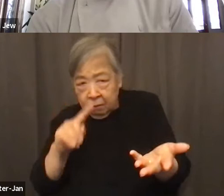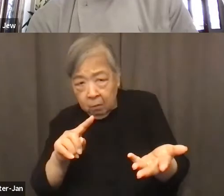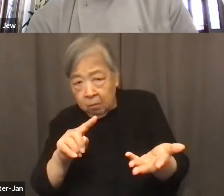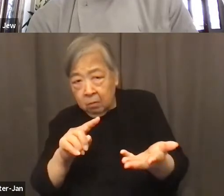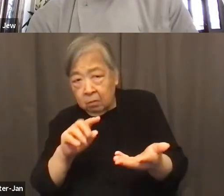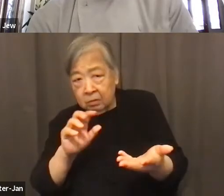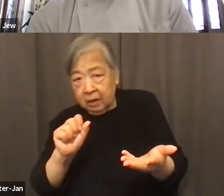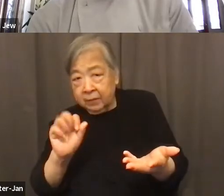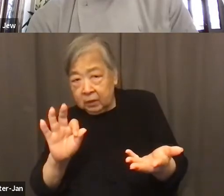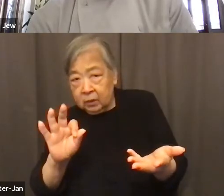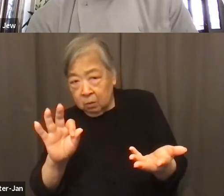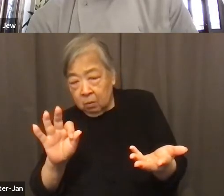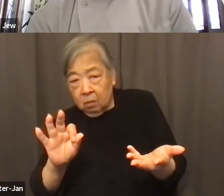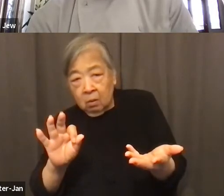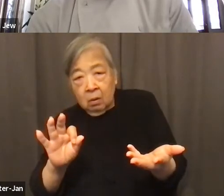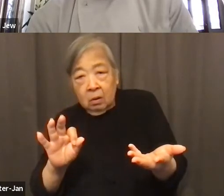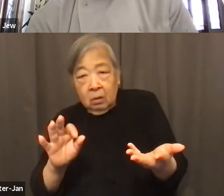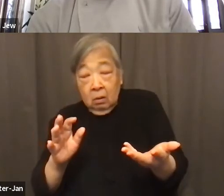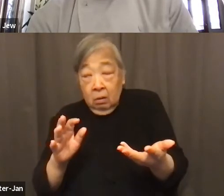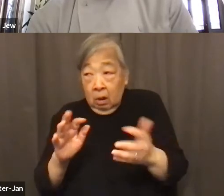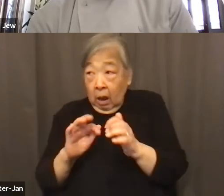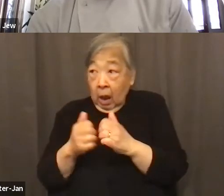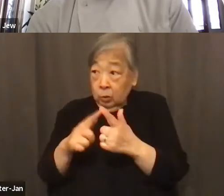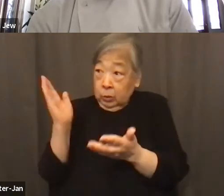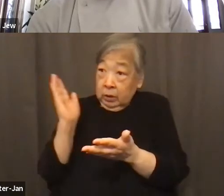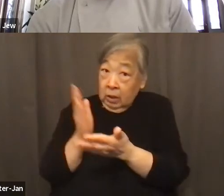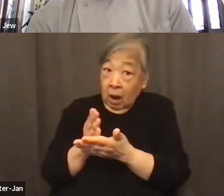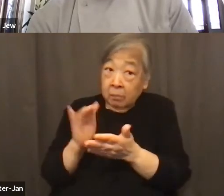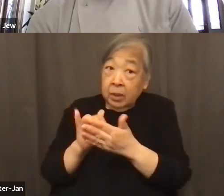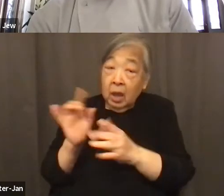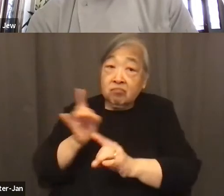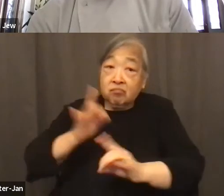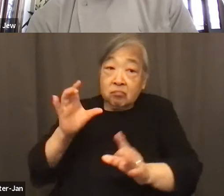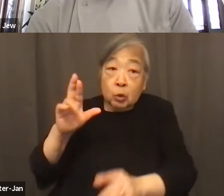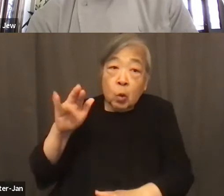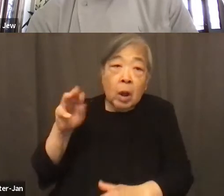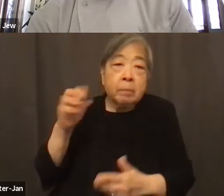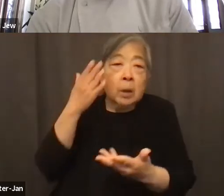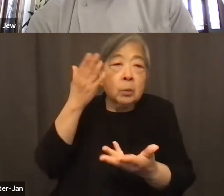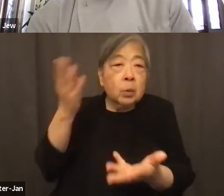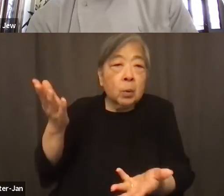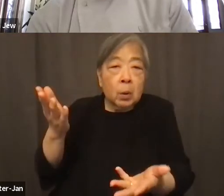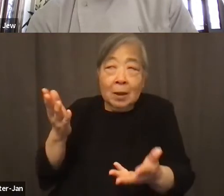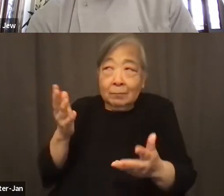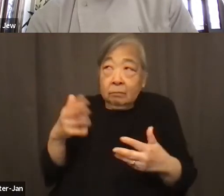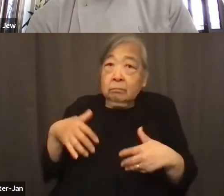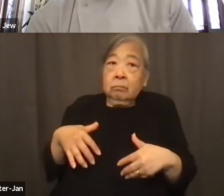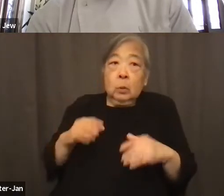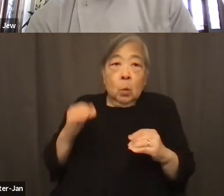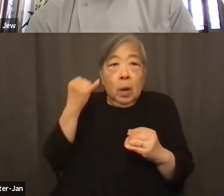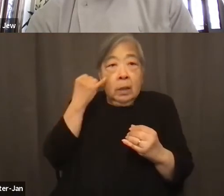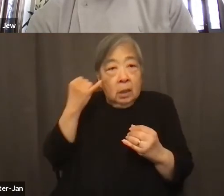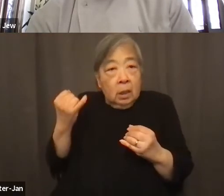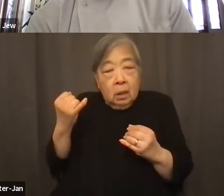So I don't know what to do to stop the crimes. I don't know. I have no ideas at all about